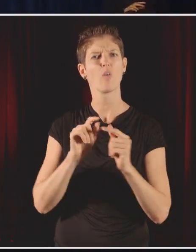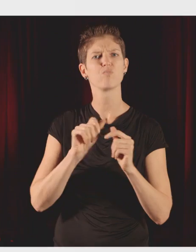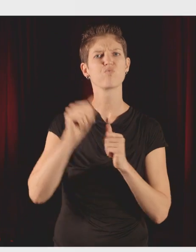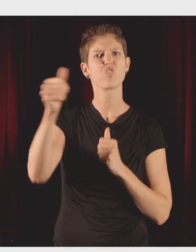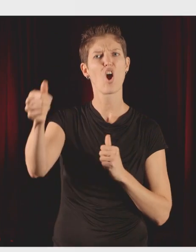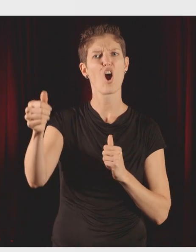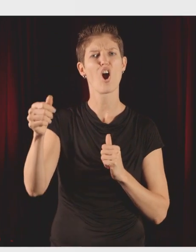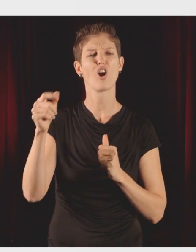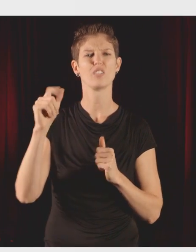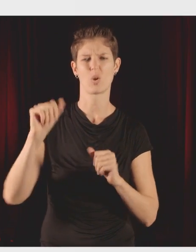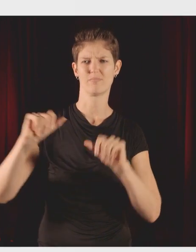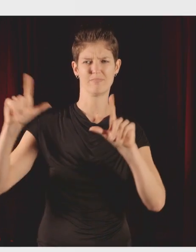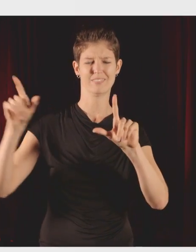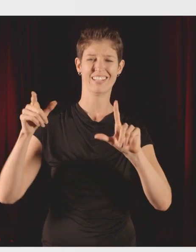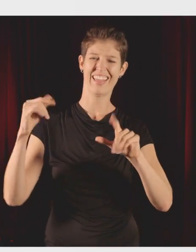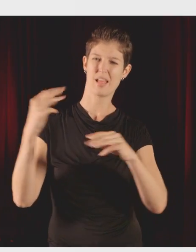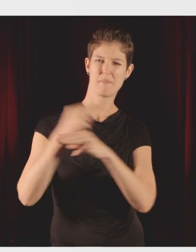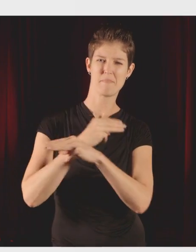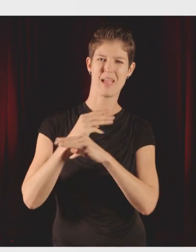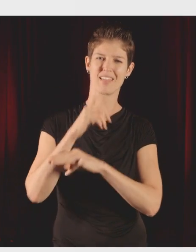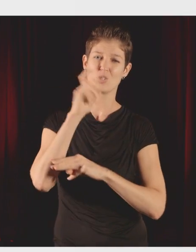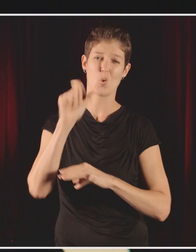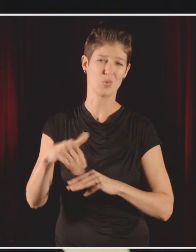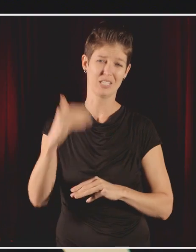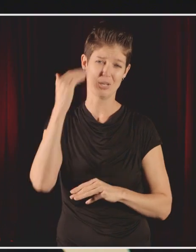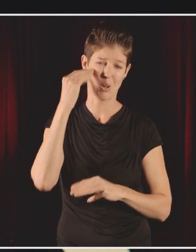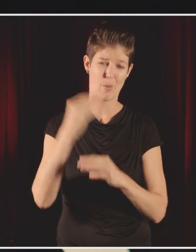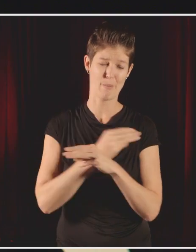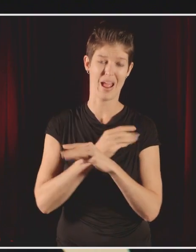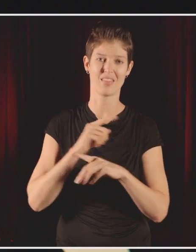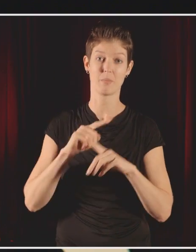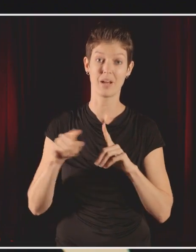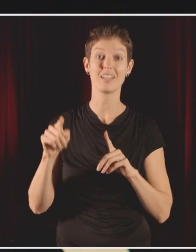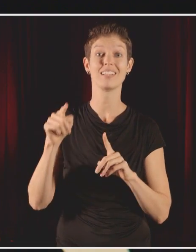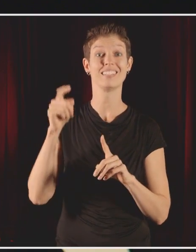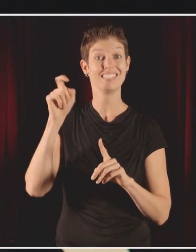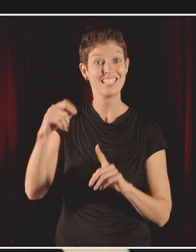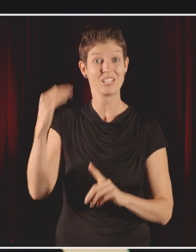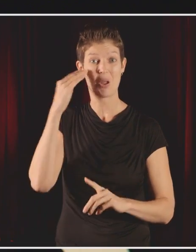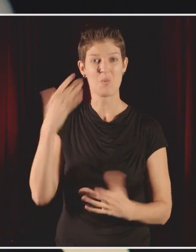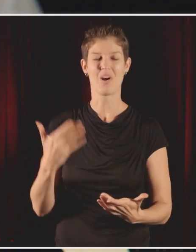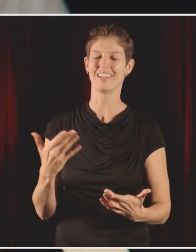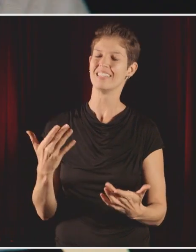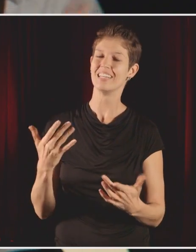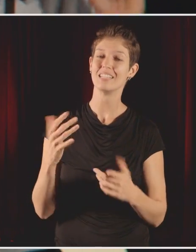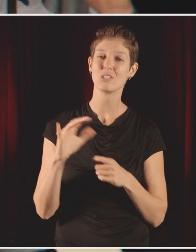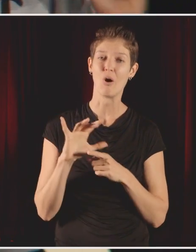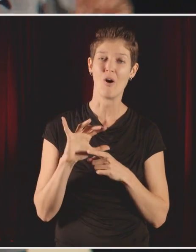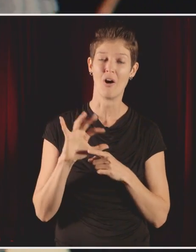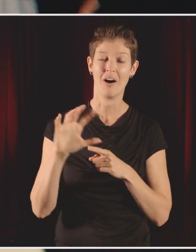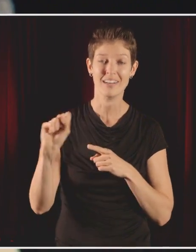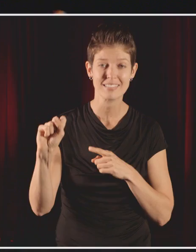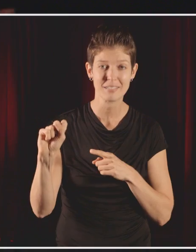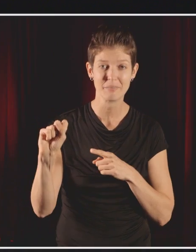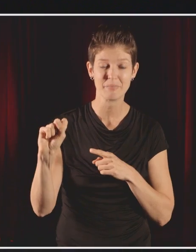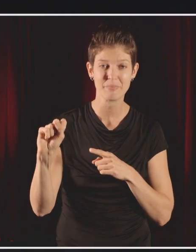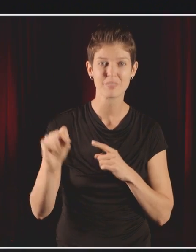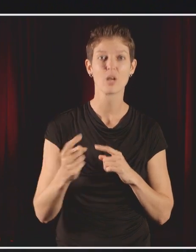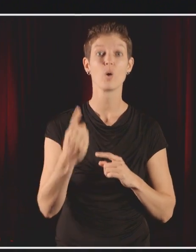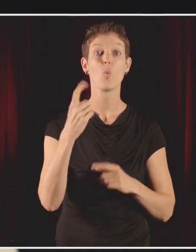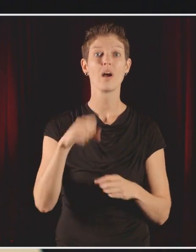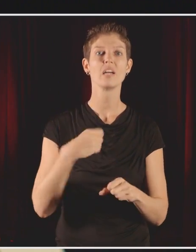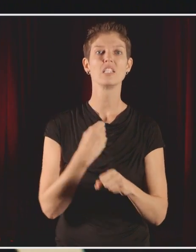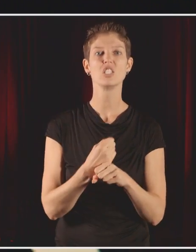those tags, records light levels, and we know that this is a lot of math. All you need to know is it's awesome. In one year,